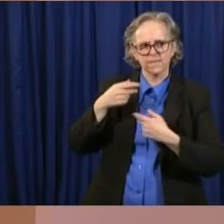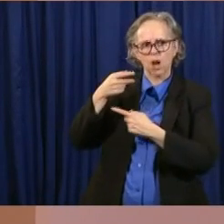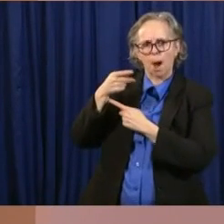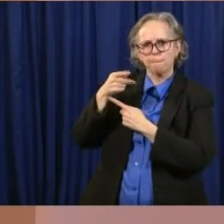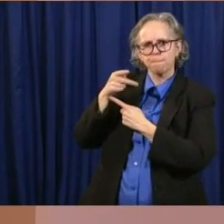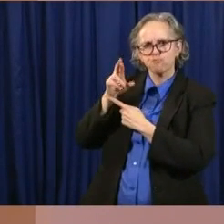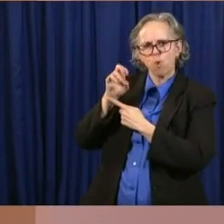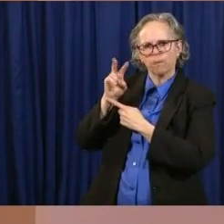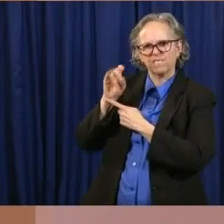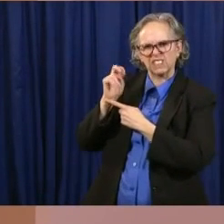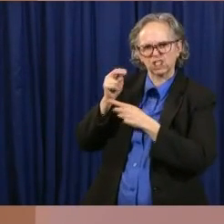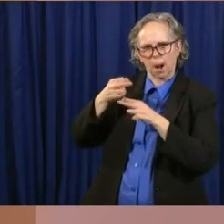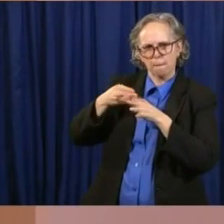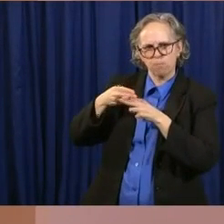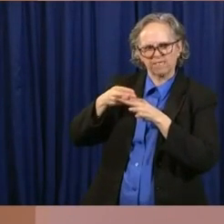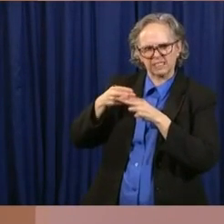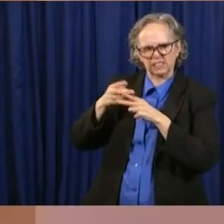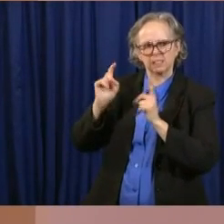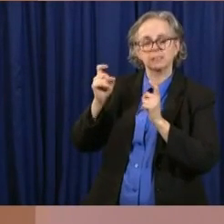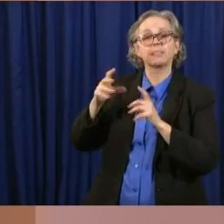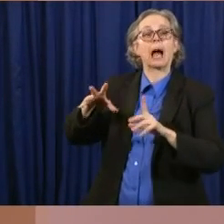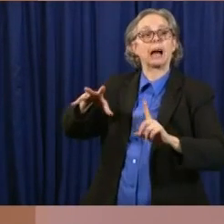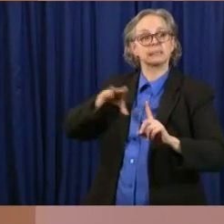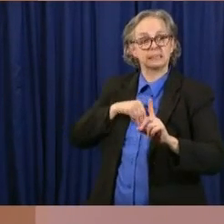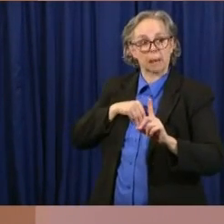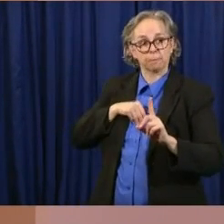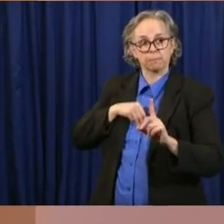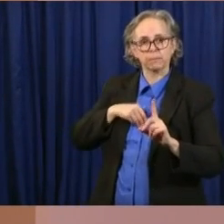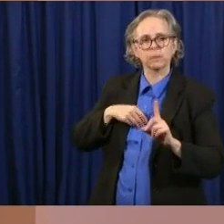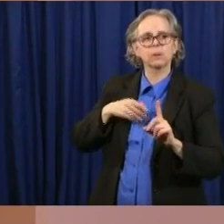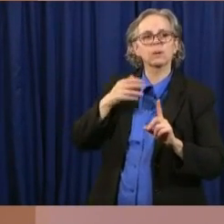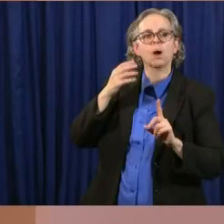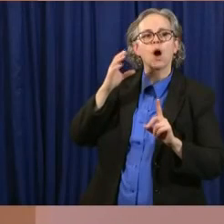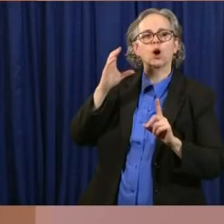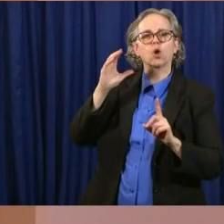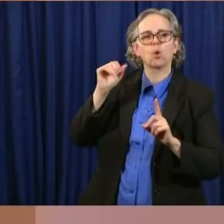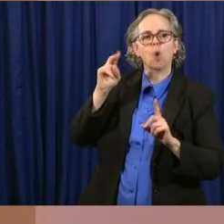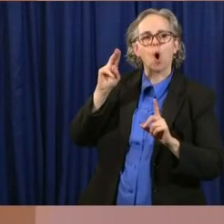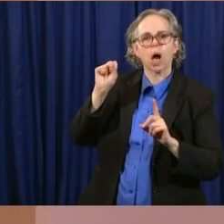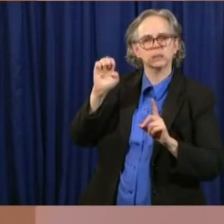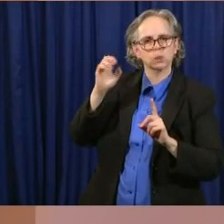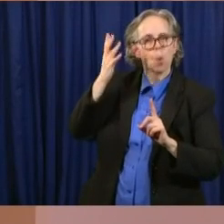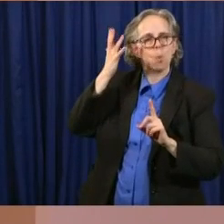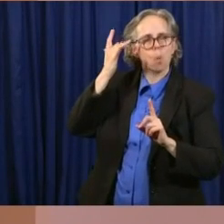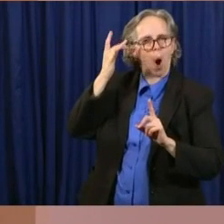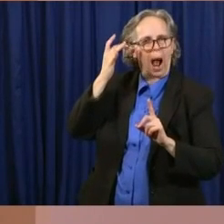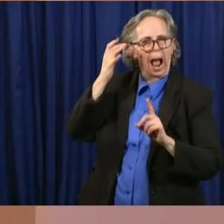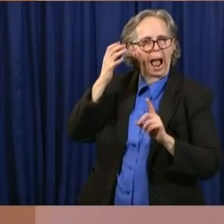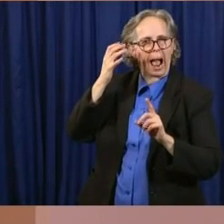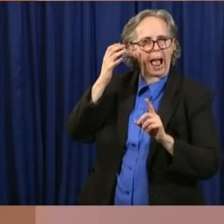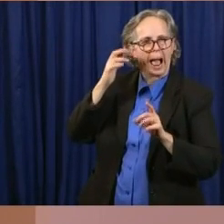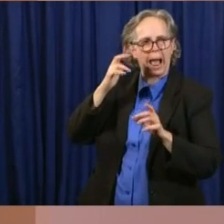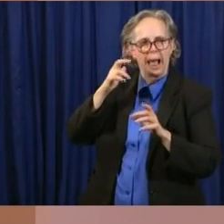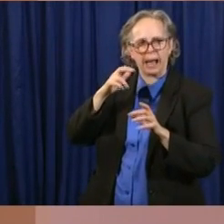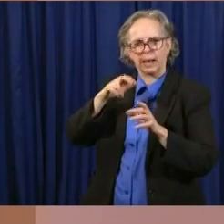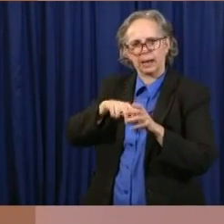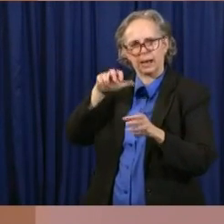good cause refusal and good cause circumstances. But when you have an offer of employment